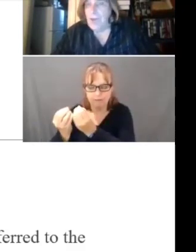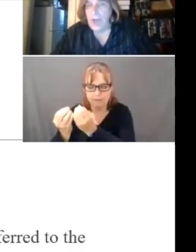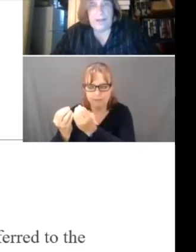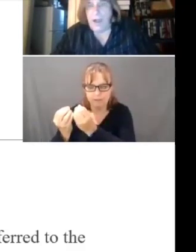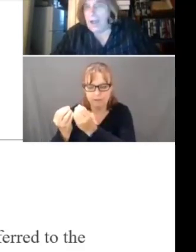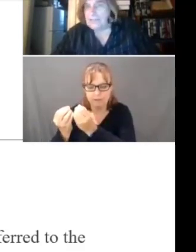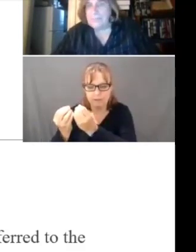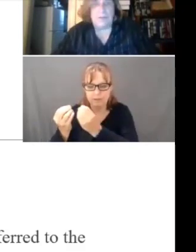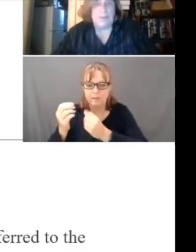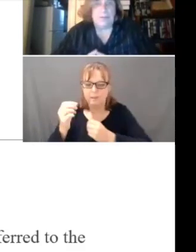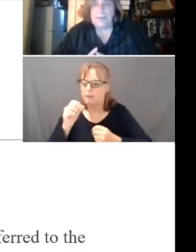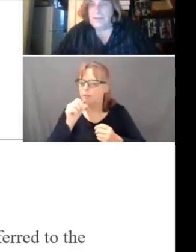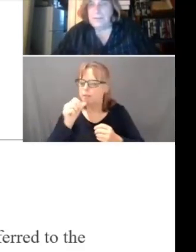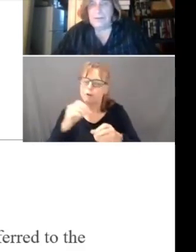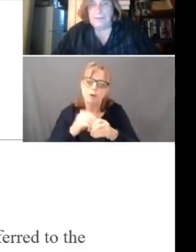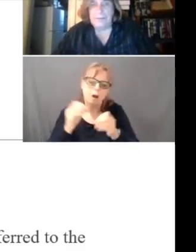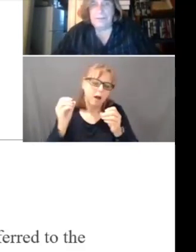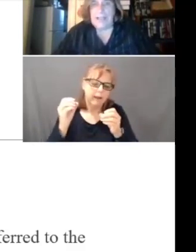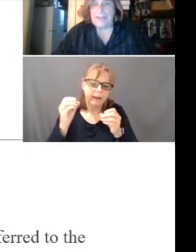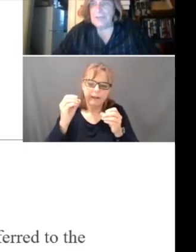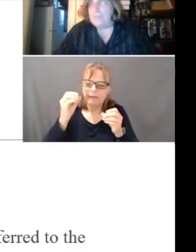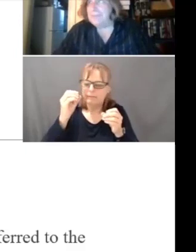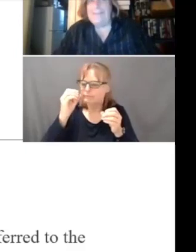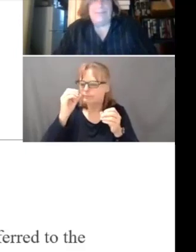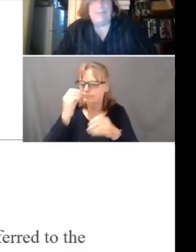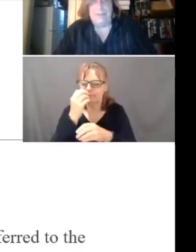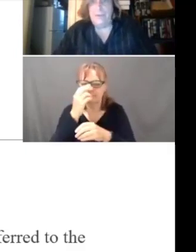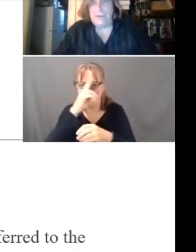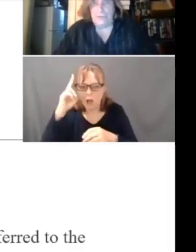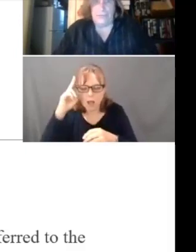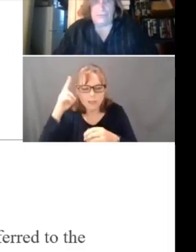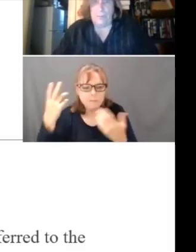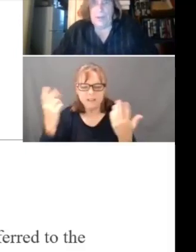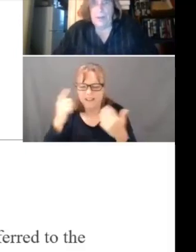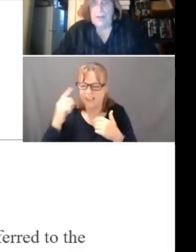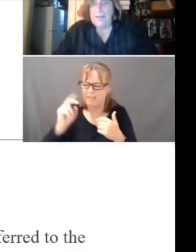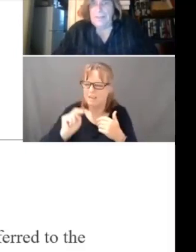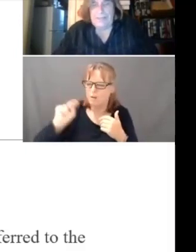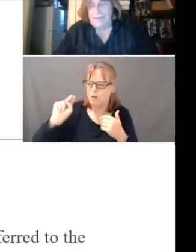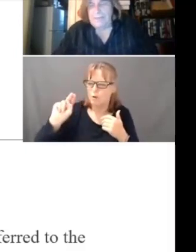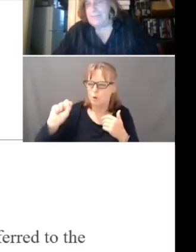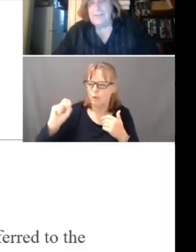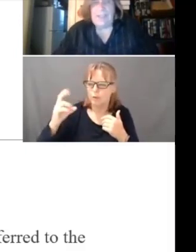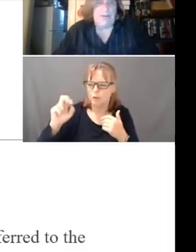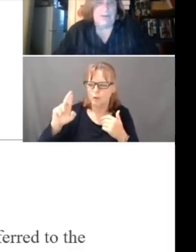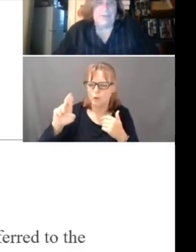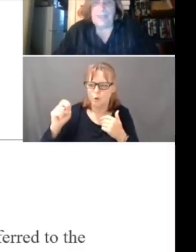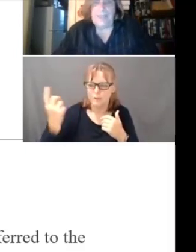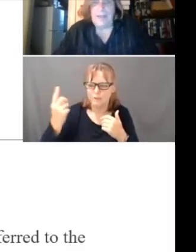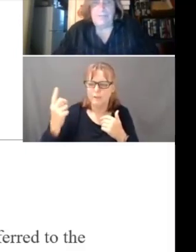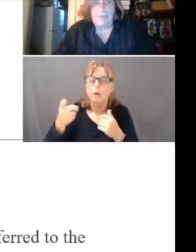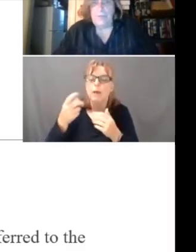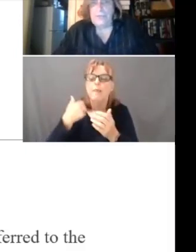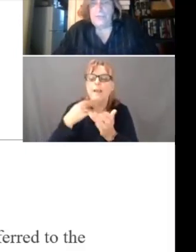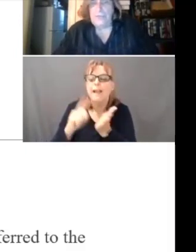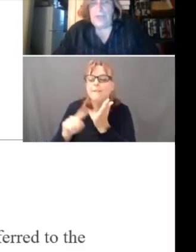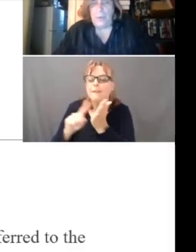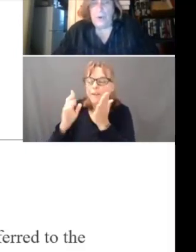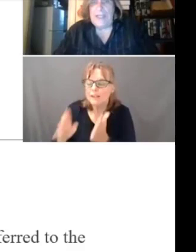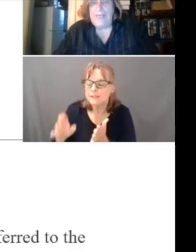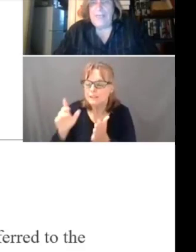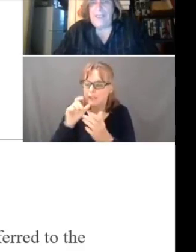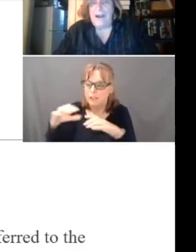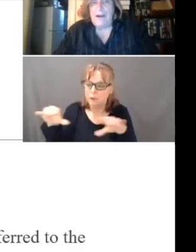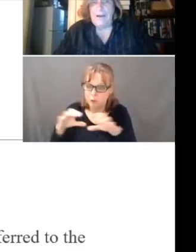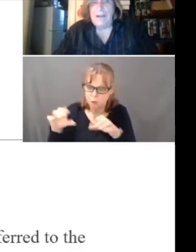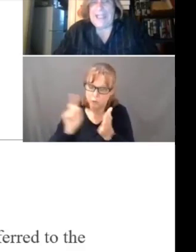They're not in a hospital. They're actually, I believe, they're in the North Shore somewhere. They have investigators. They have folks who do that